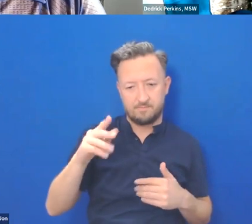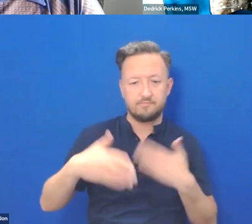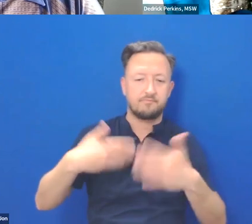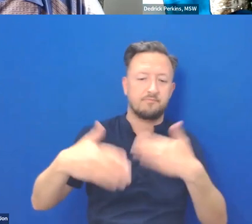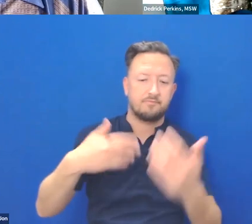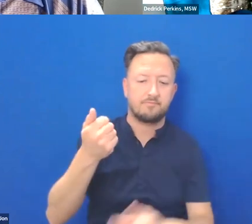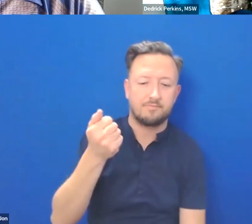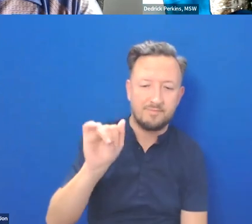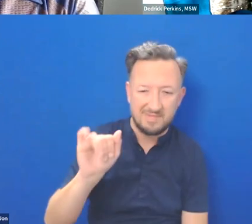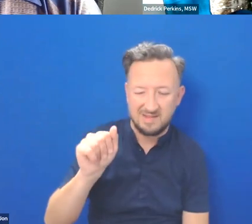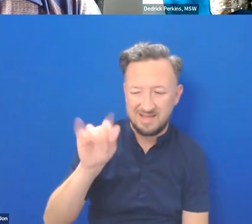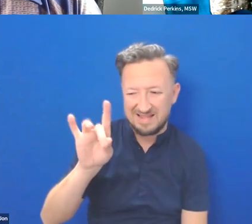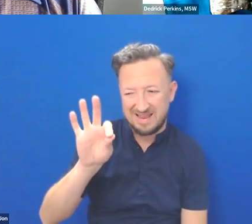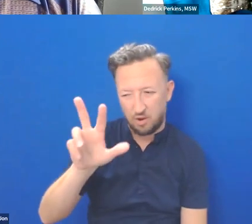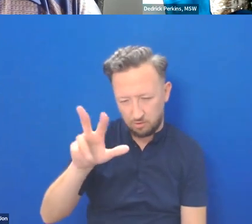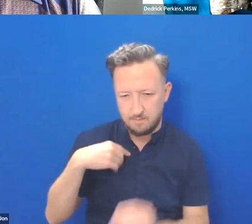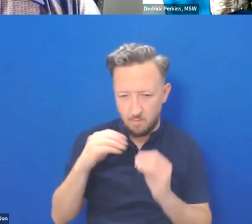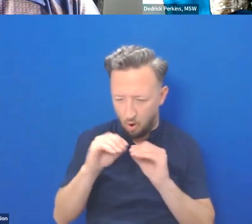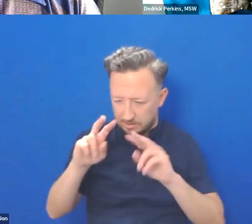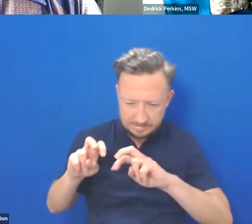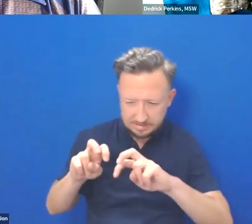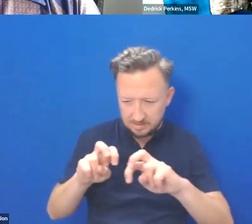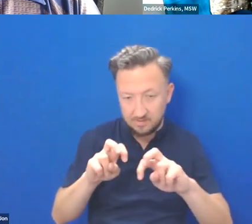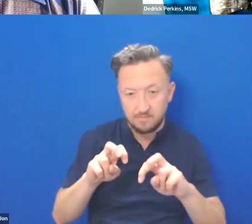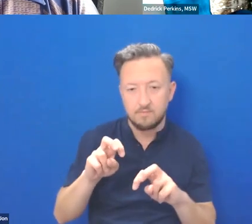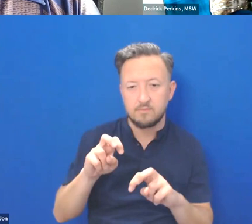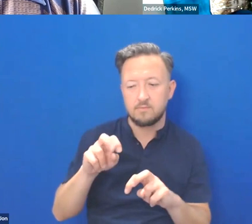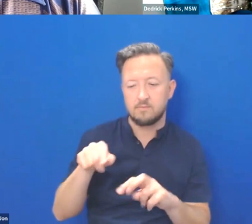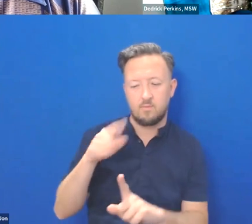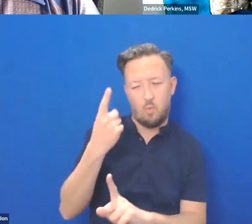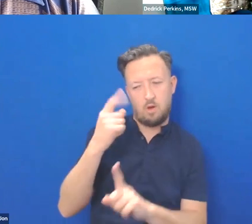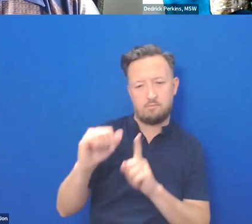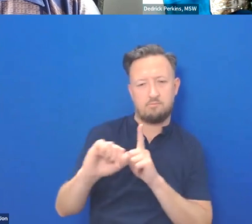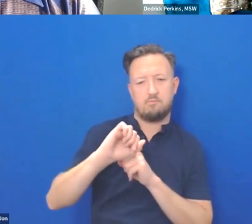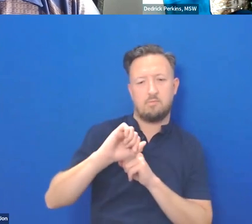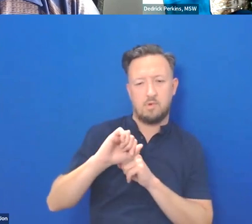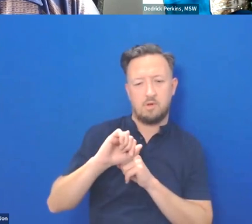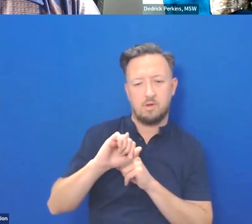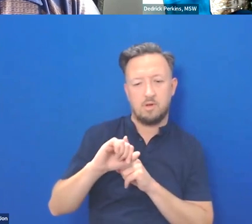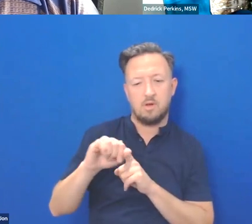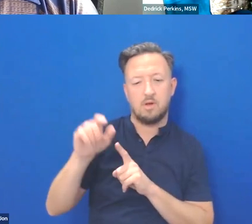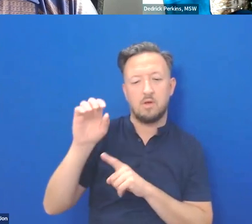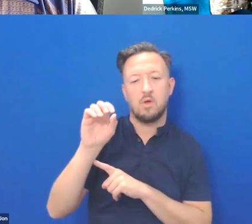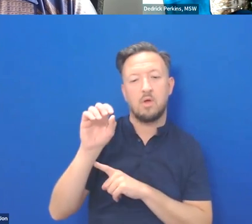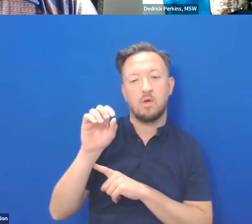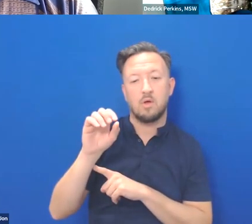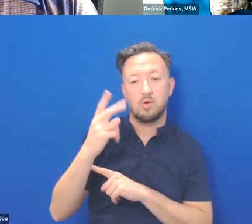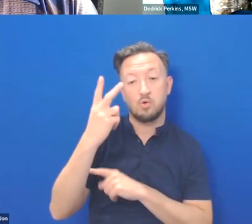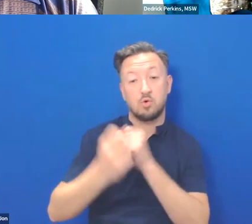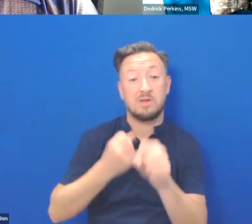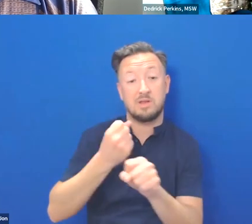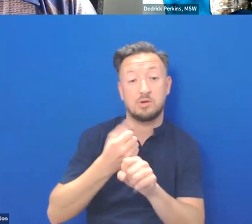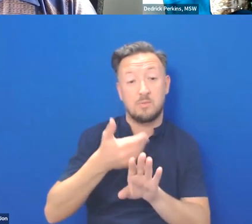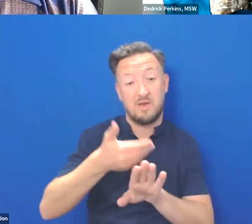just trying to find out what's going on. And something resonated with me with regard to the overthrow. Two years before,